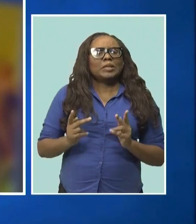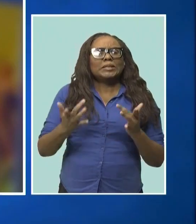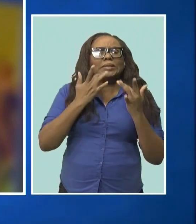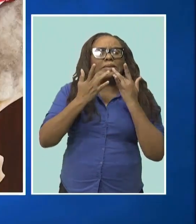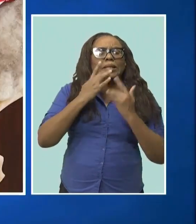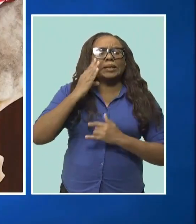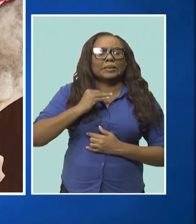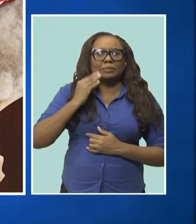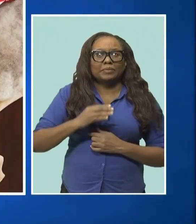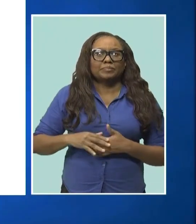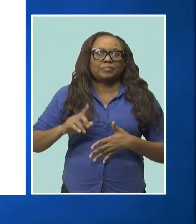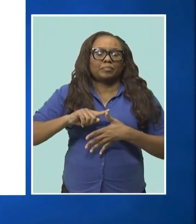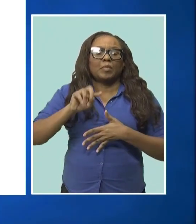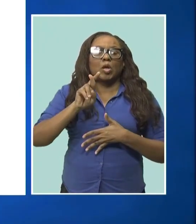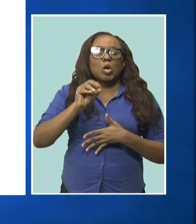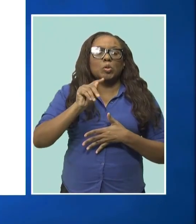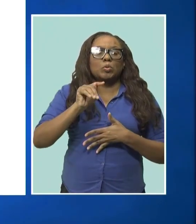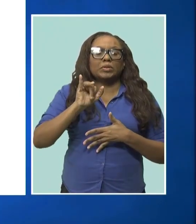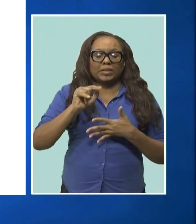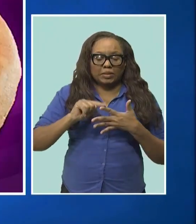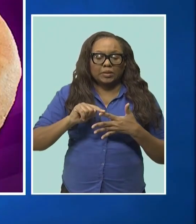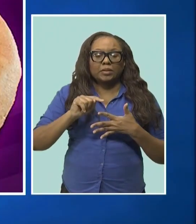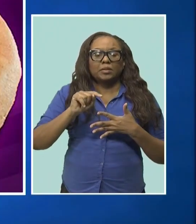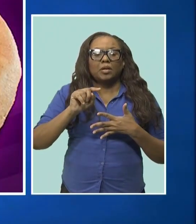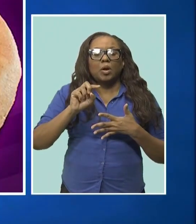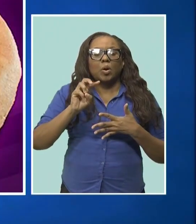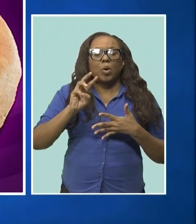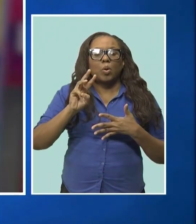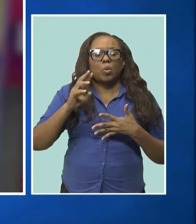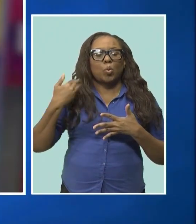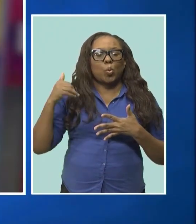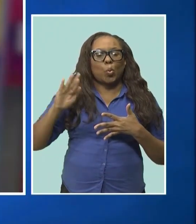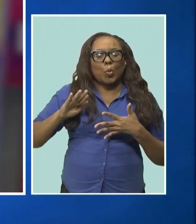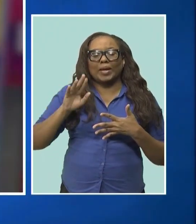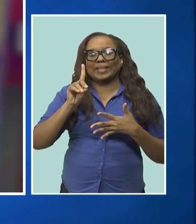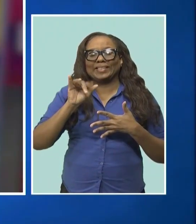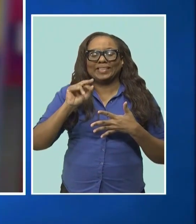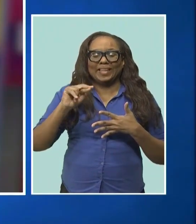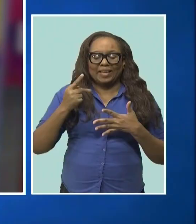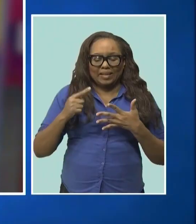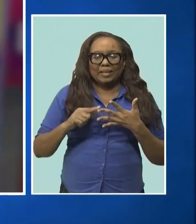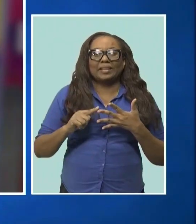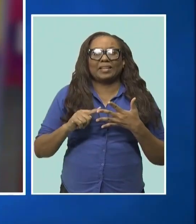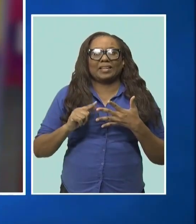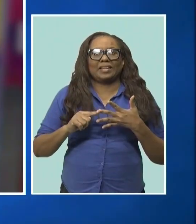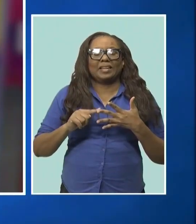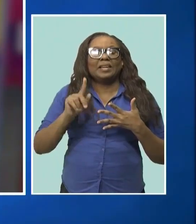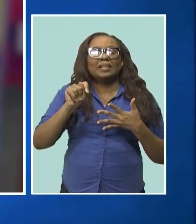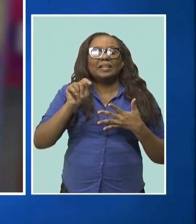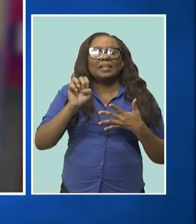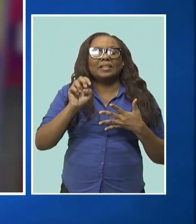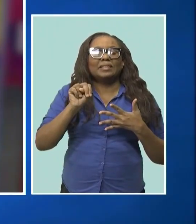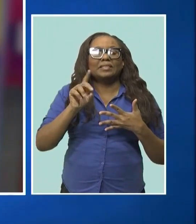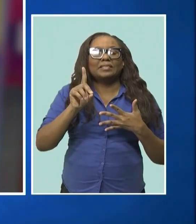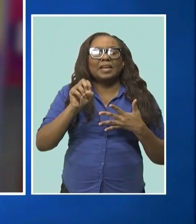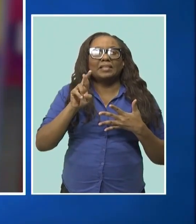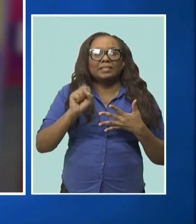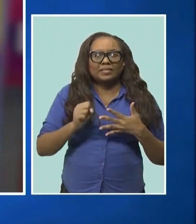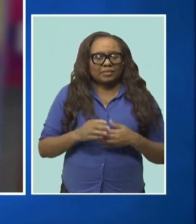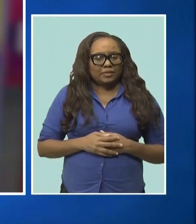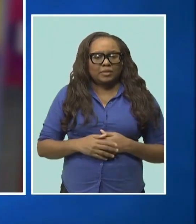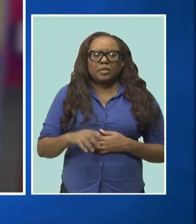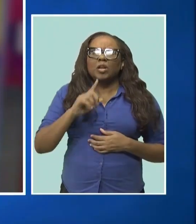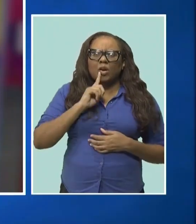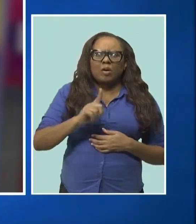On offer were rotis, wingdings, chips and pizza. Chafet's marketing officer, Hillary Williams, said they anticipated